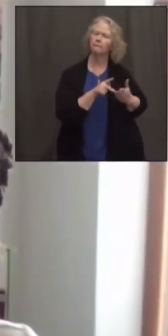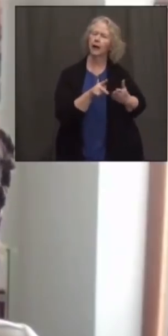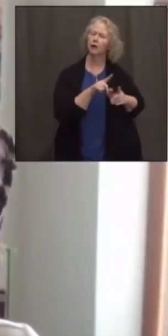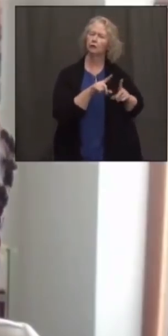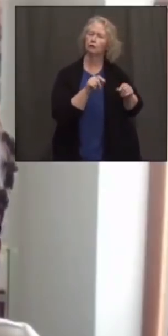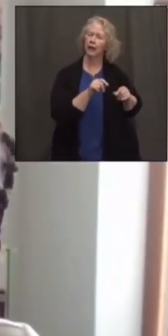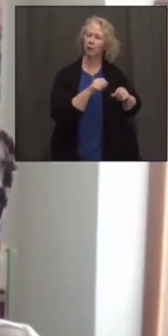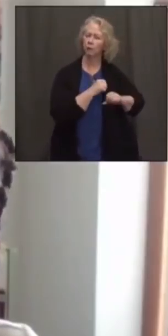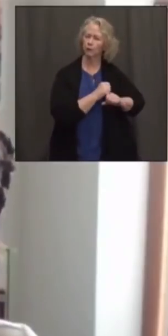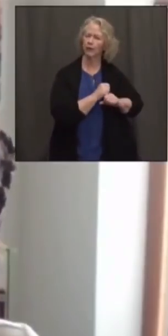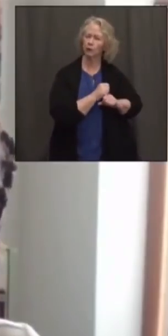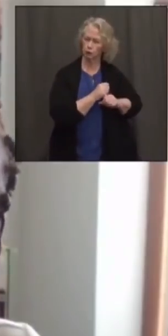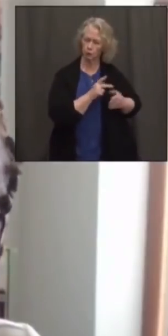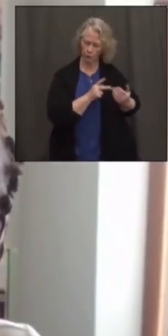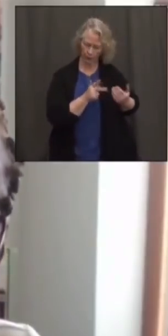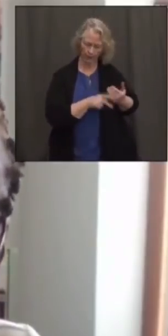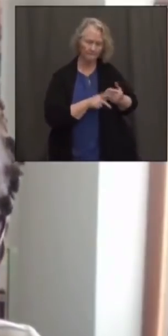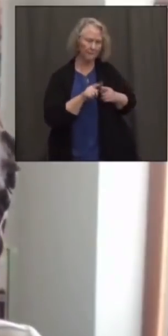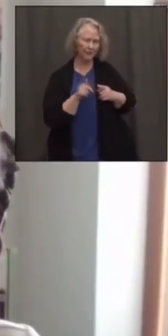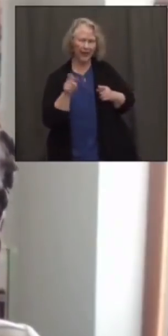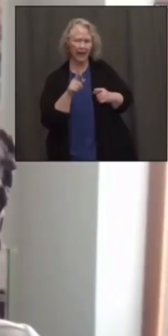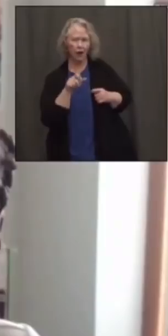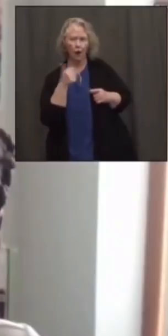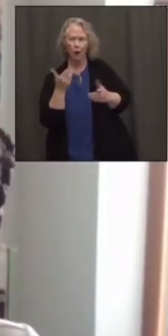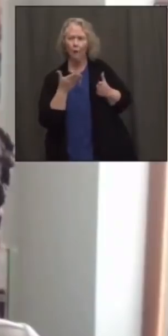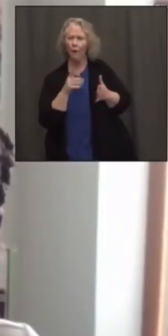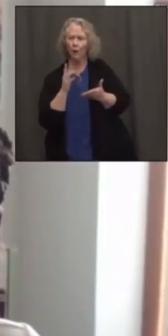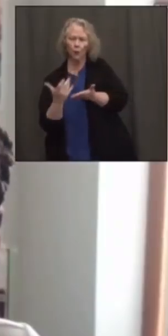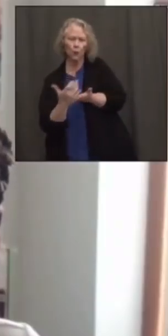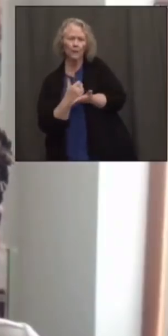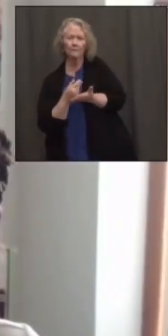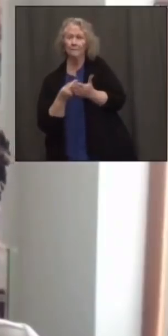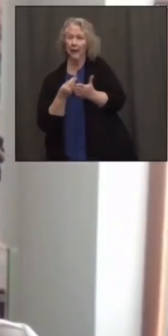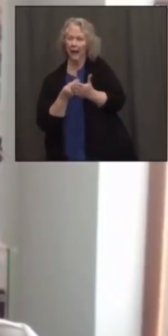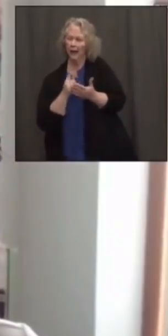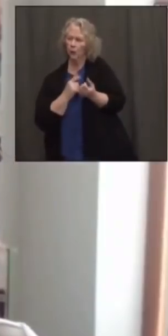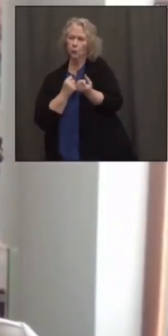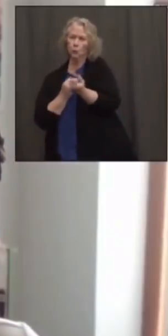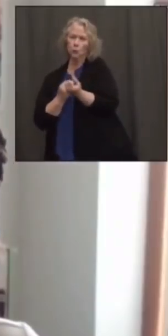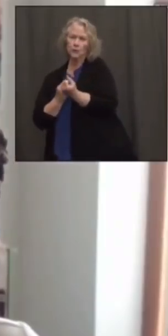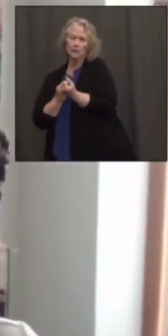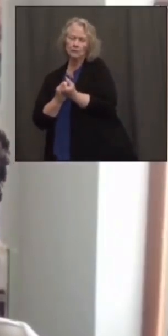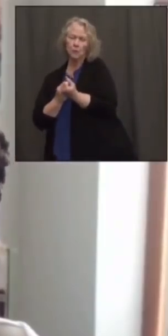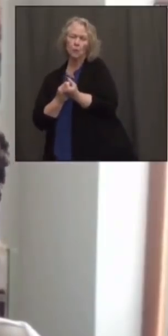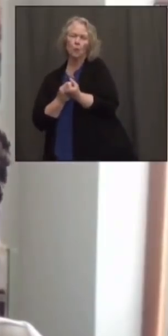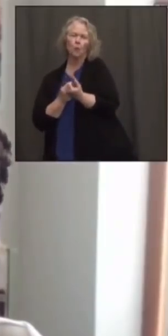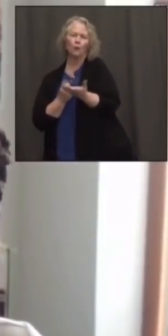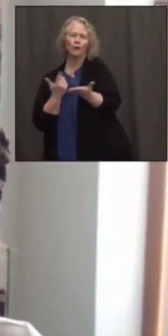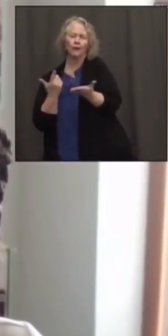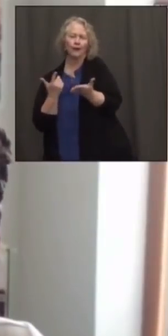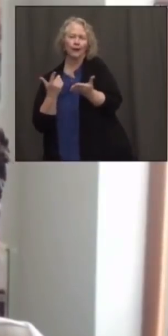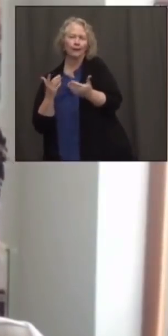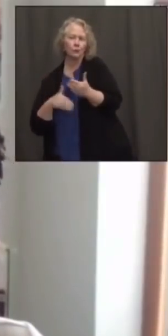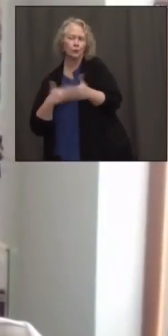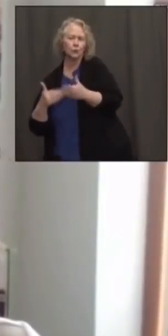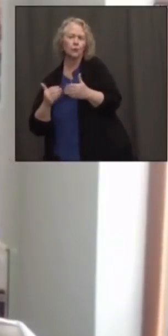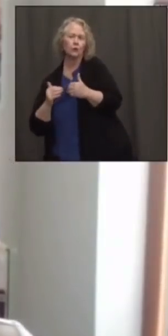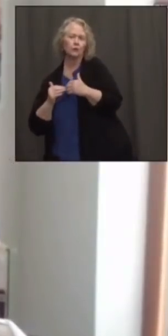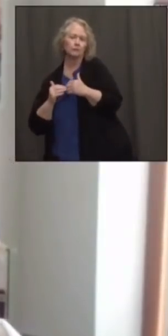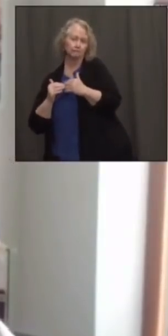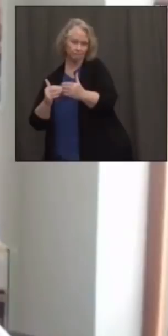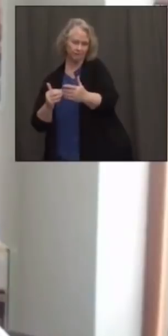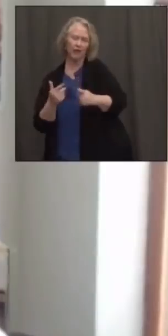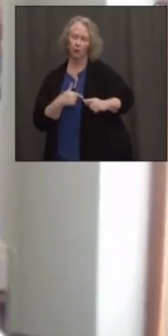have infusion of capital and opportunities to be able to support themselves a little bit differently. And this allows us that